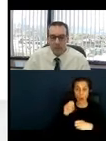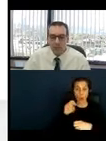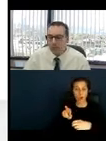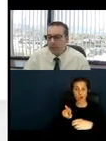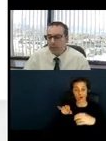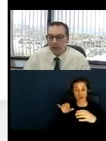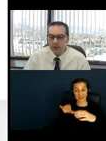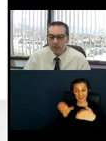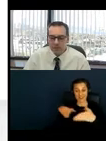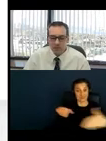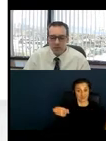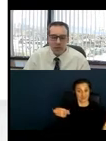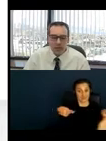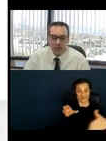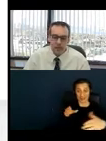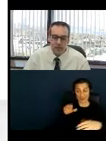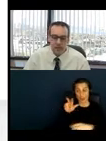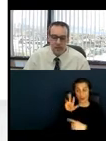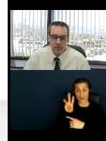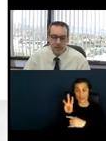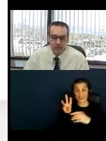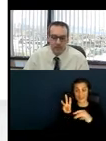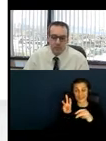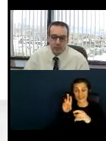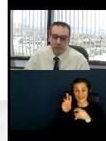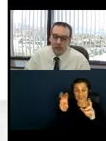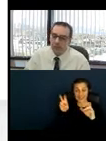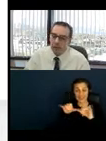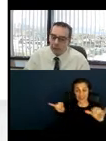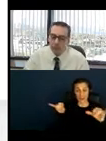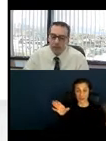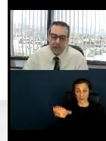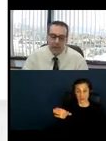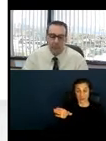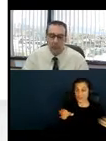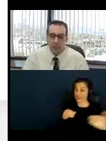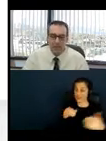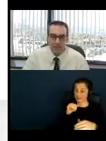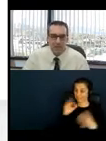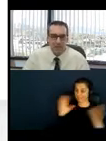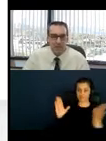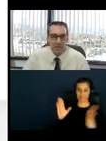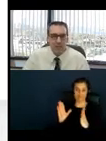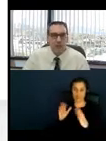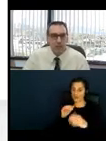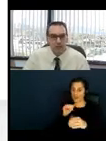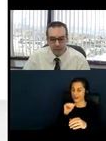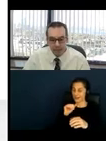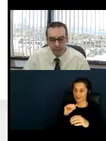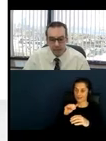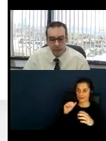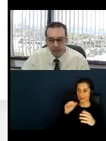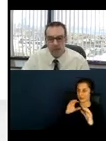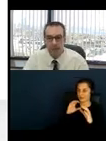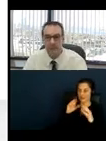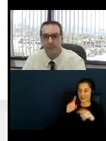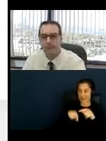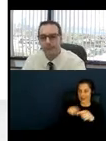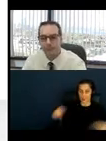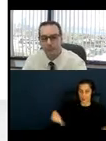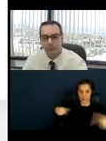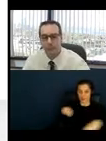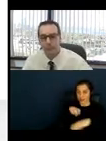a community might want to consider shutting down a street to allow for outdoor dining in a more spacious and controlled setting or area.